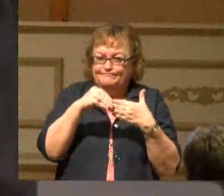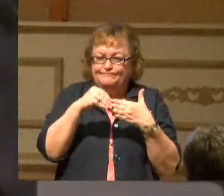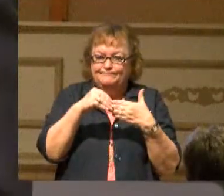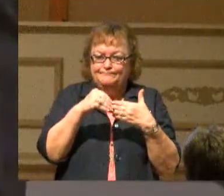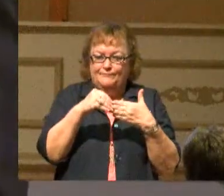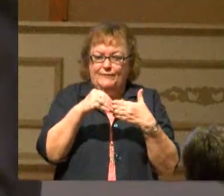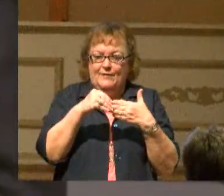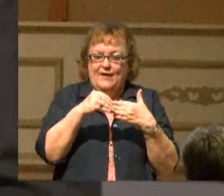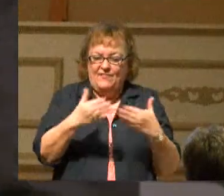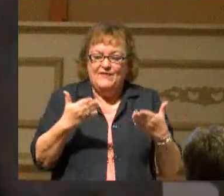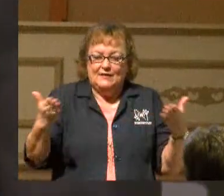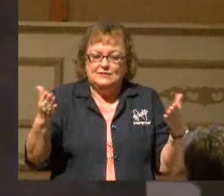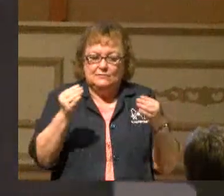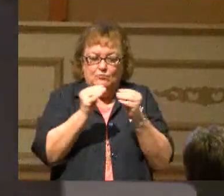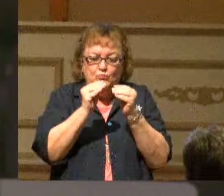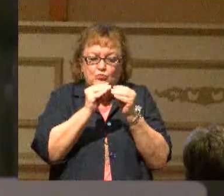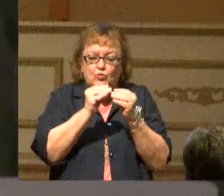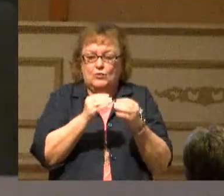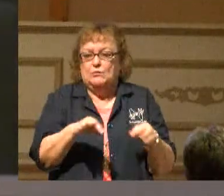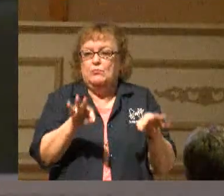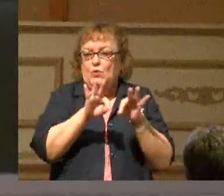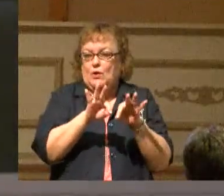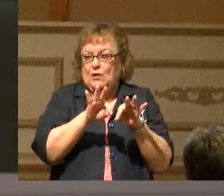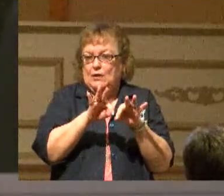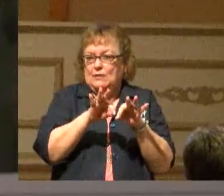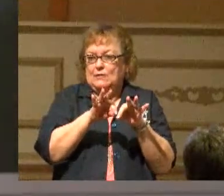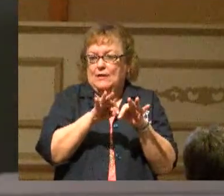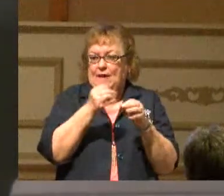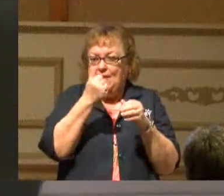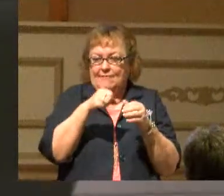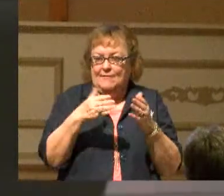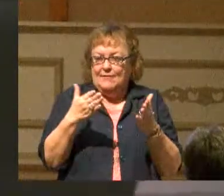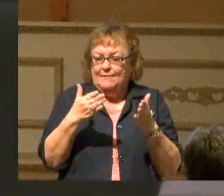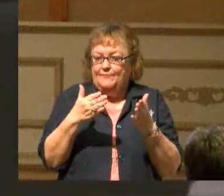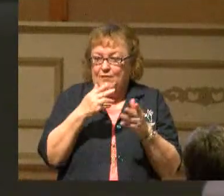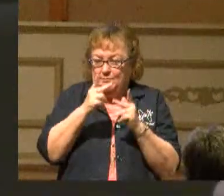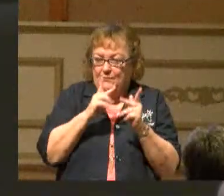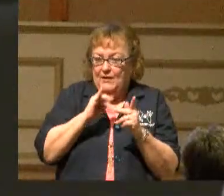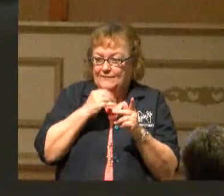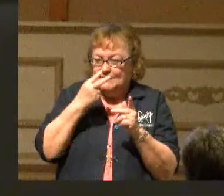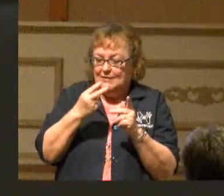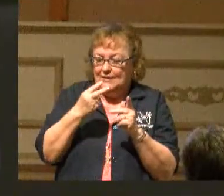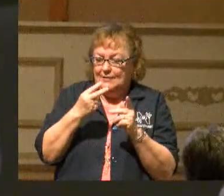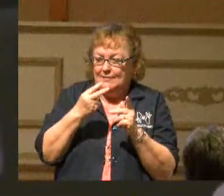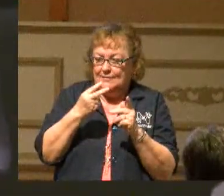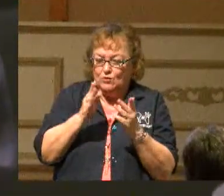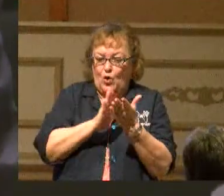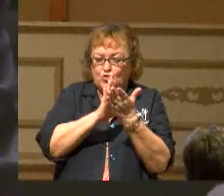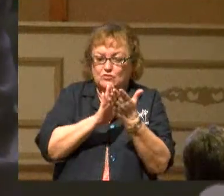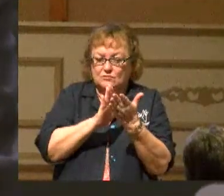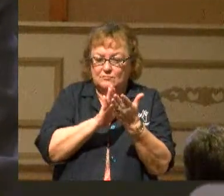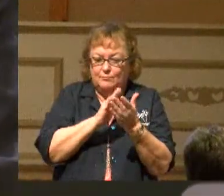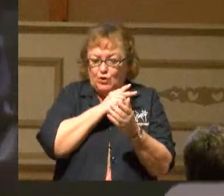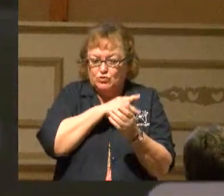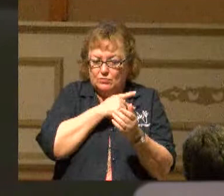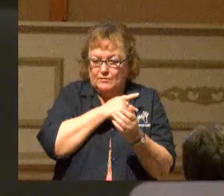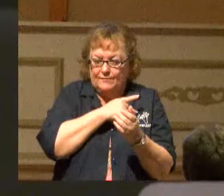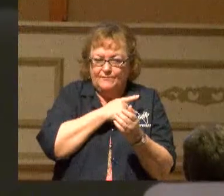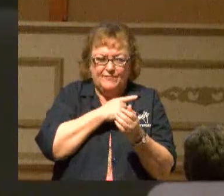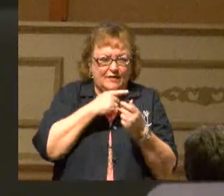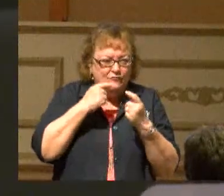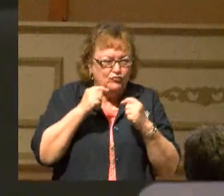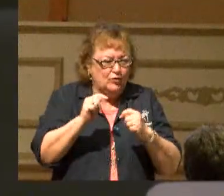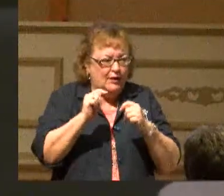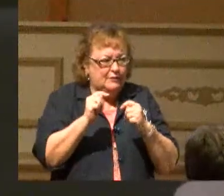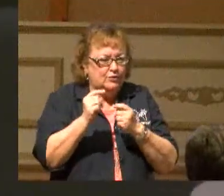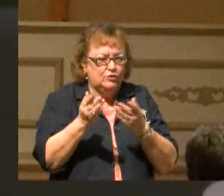And there are people who have, in my life, that I've seen up close and personal, that have tried to